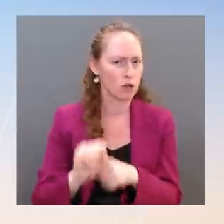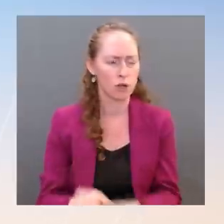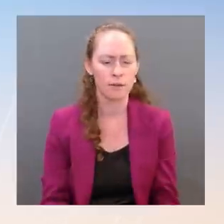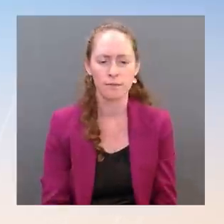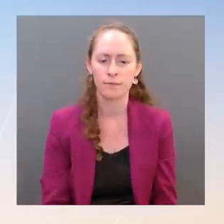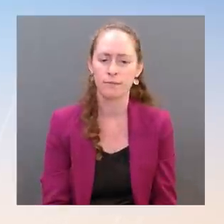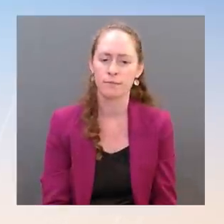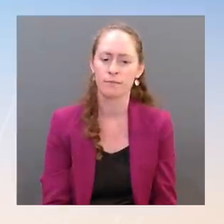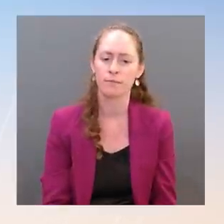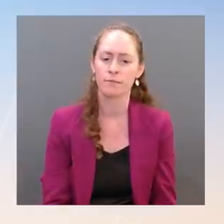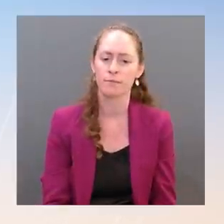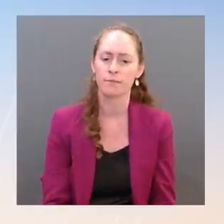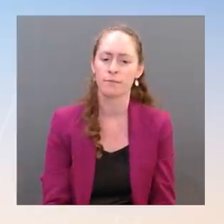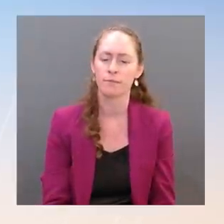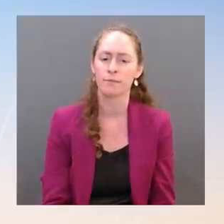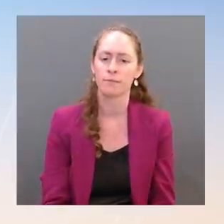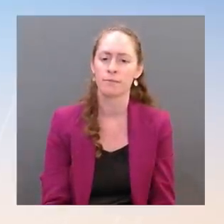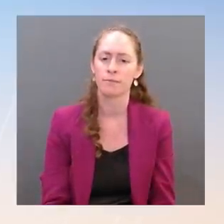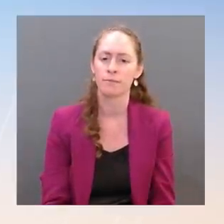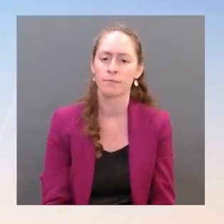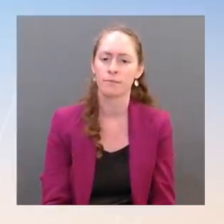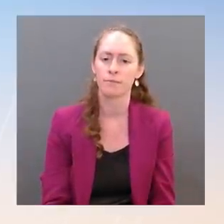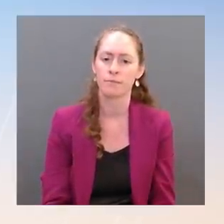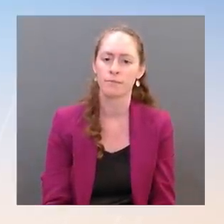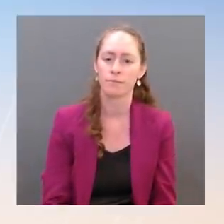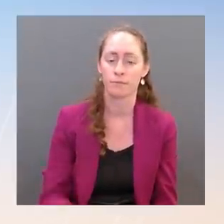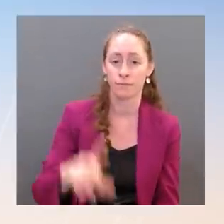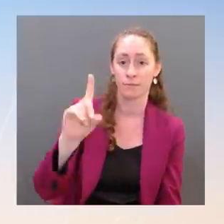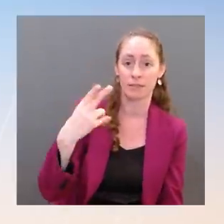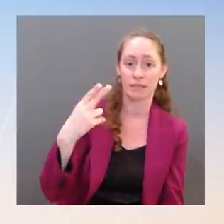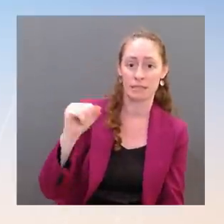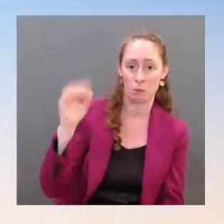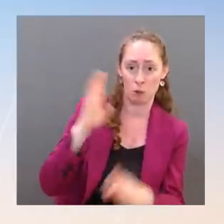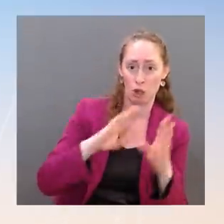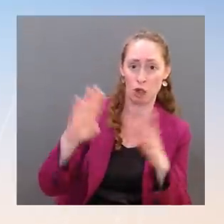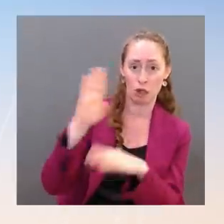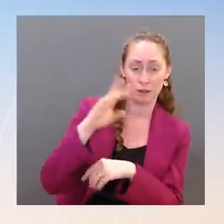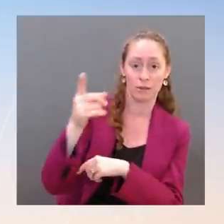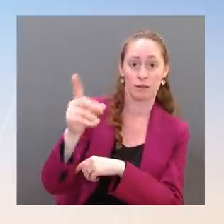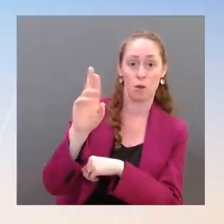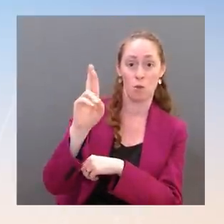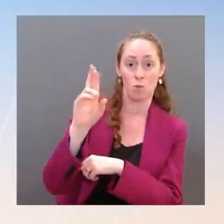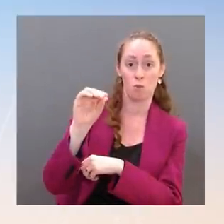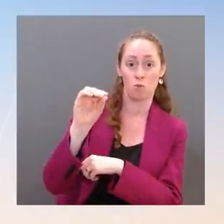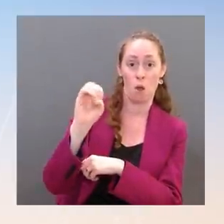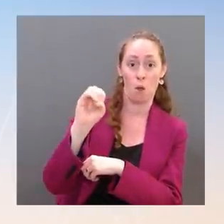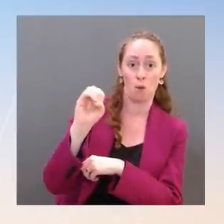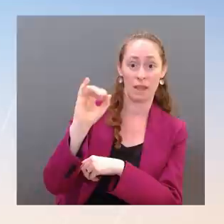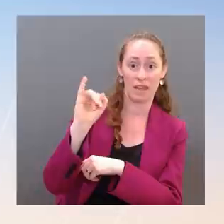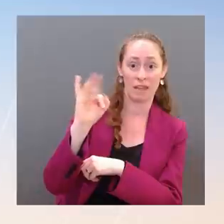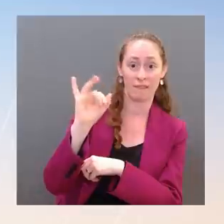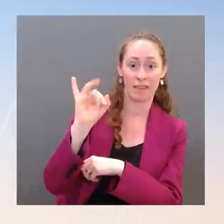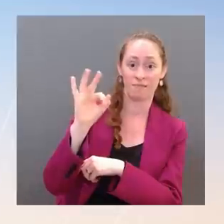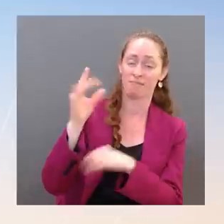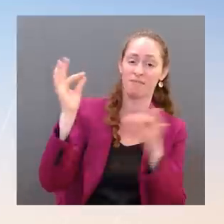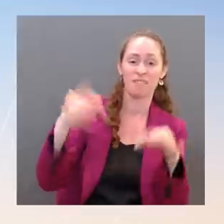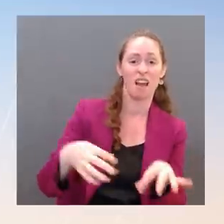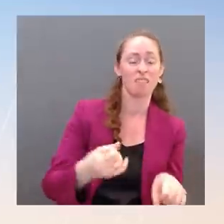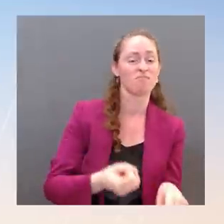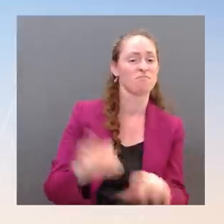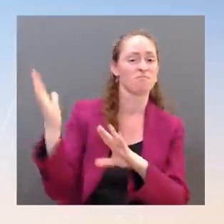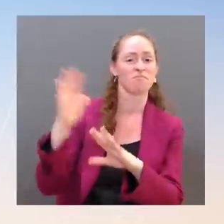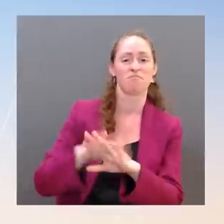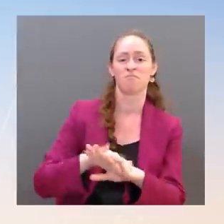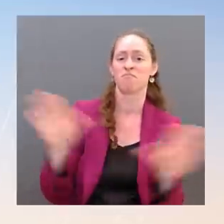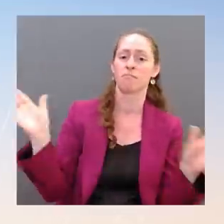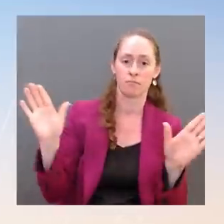worried if Roe v. Wade is overturned, there could be violence against the Supreme Court building or Supreme Court justices. Are these threats from